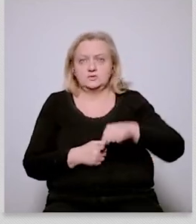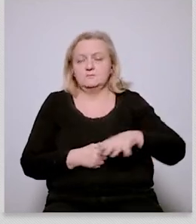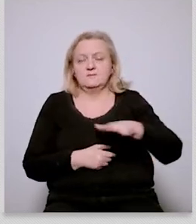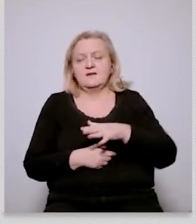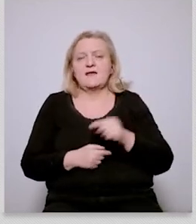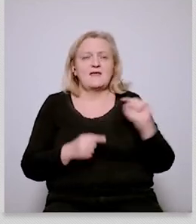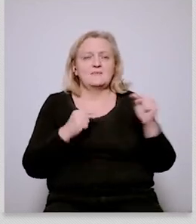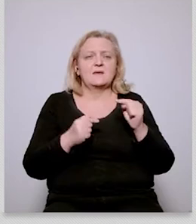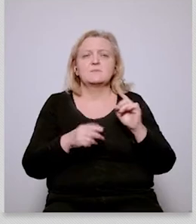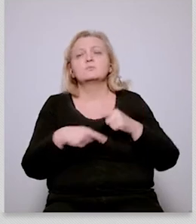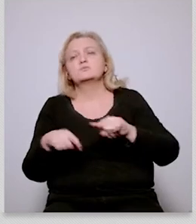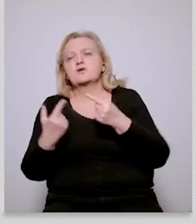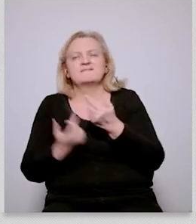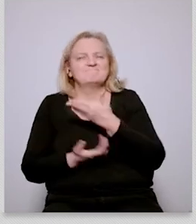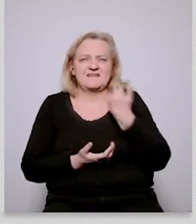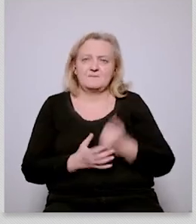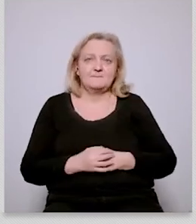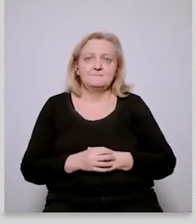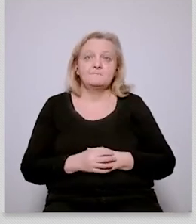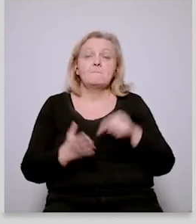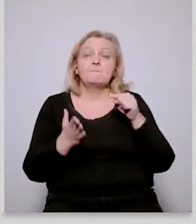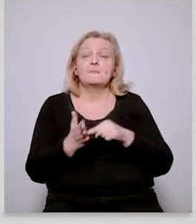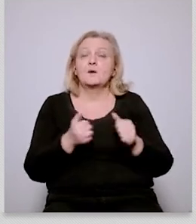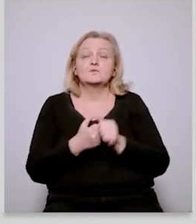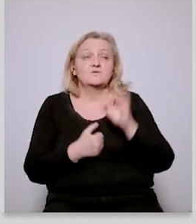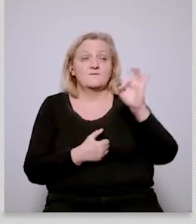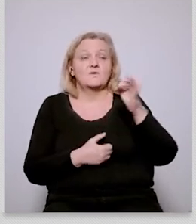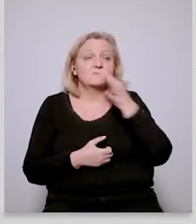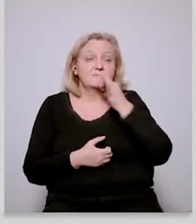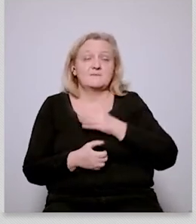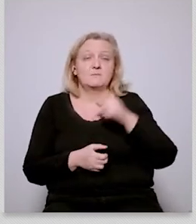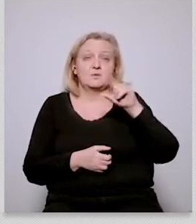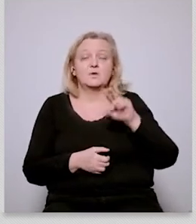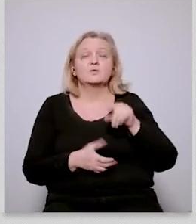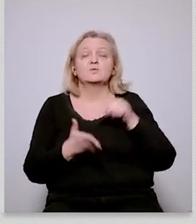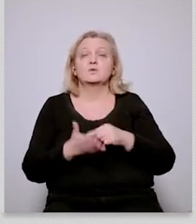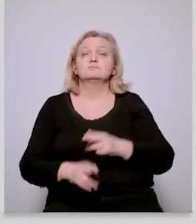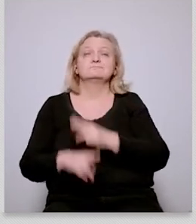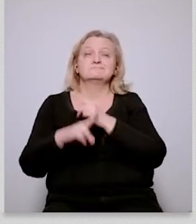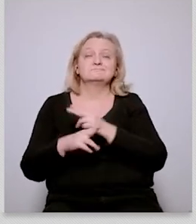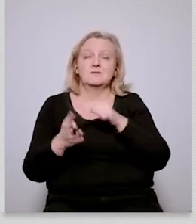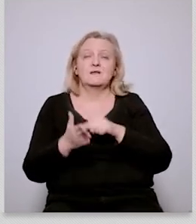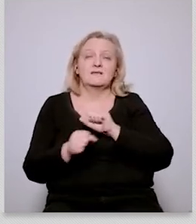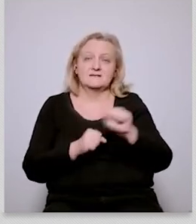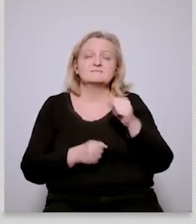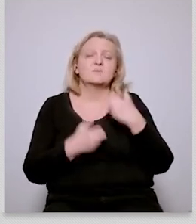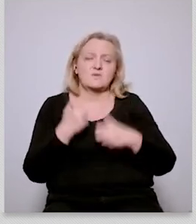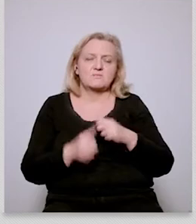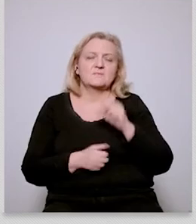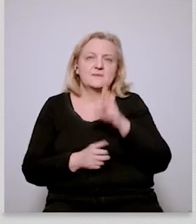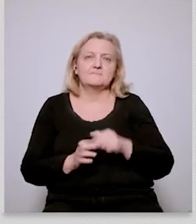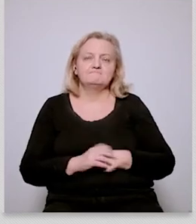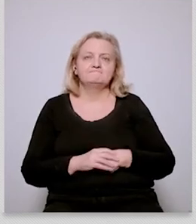to your questions piotr i think uh sovereignty it is an issue but probably not as